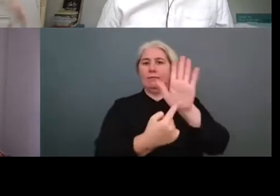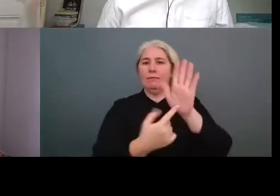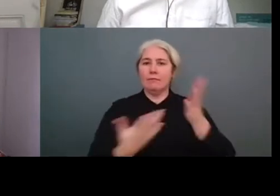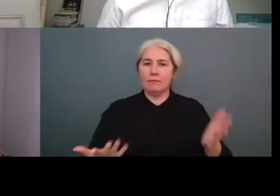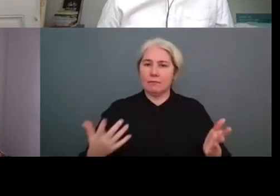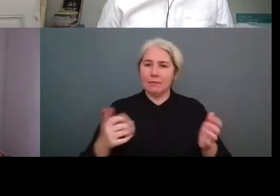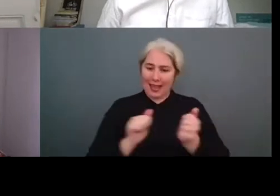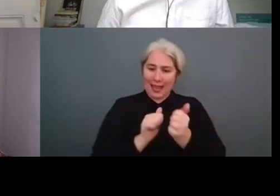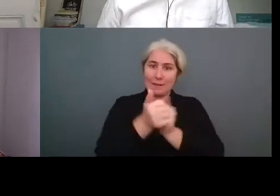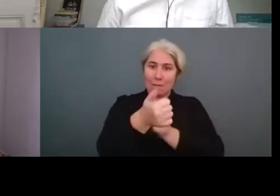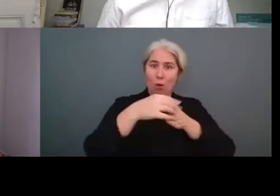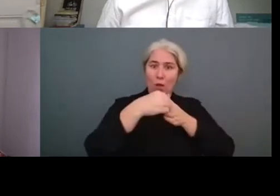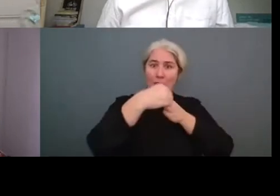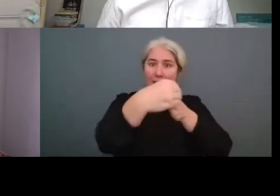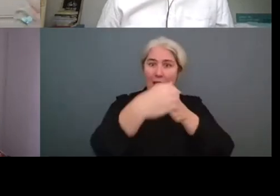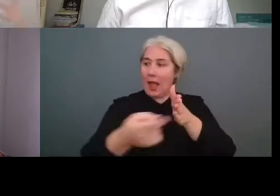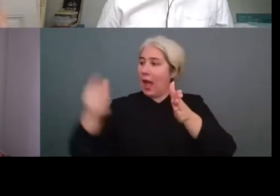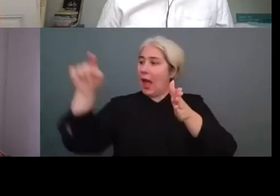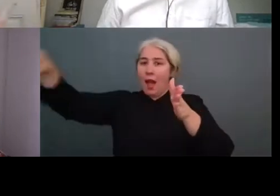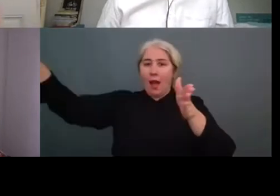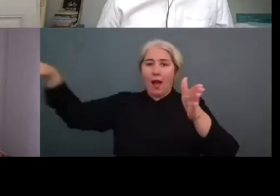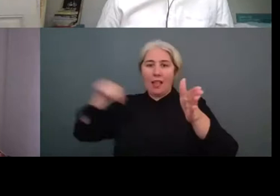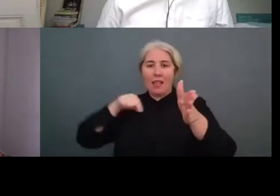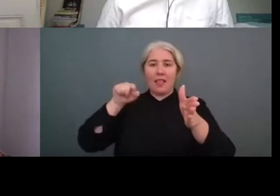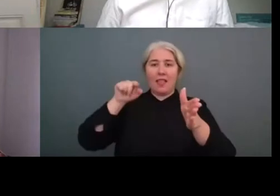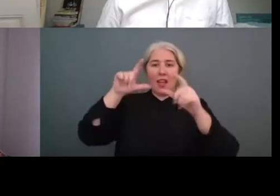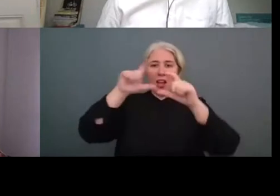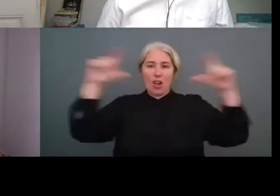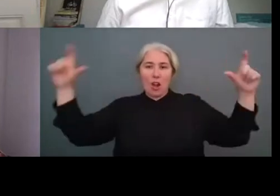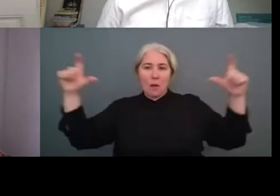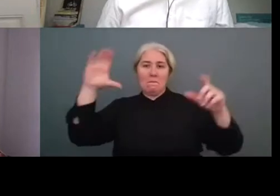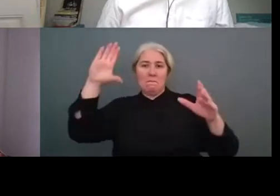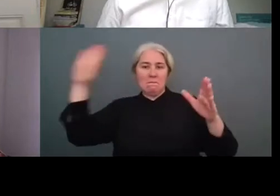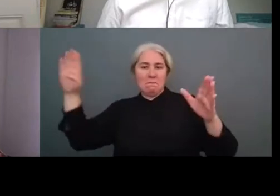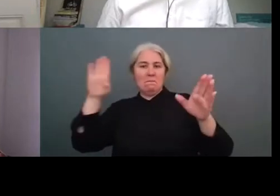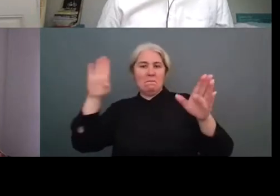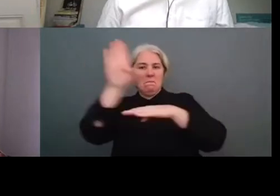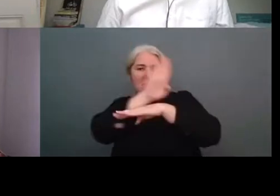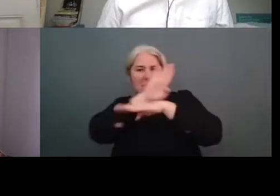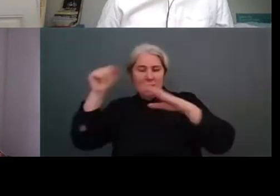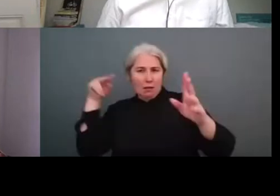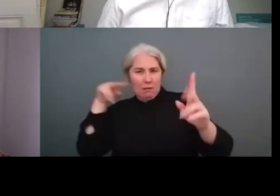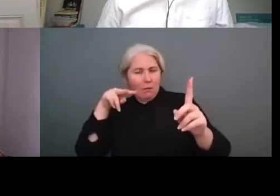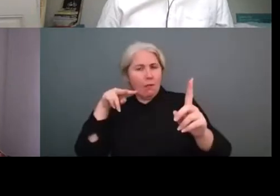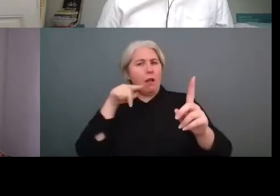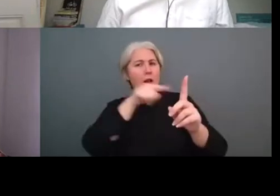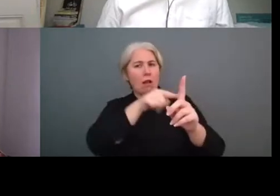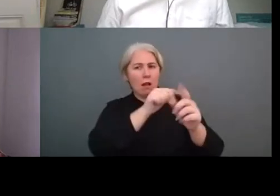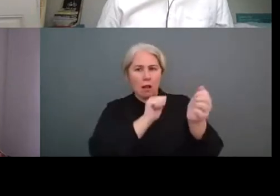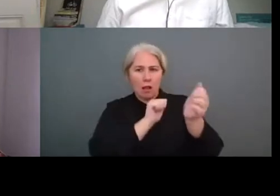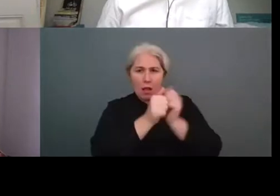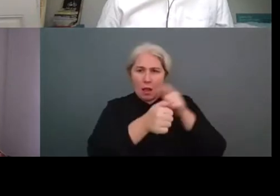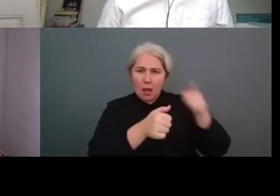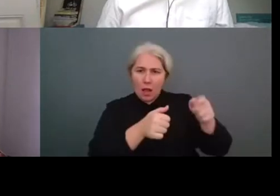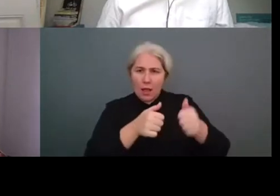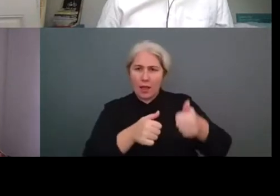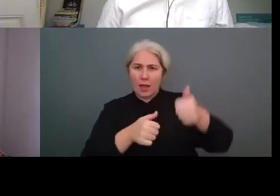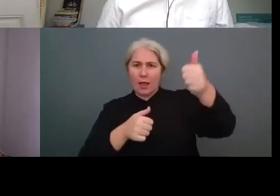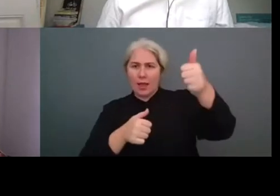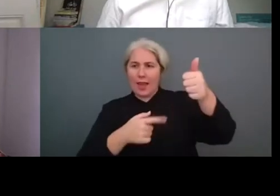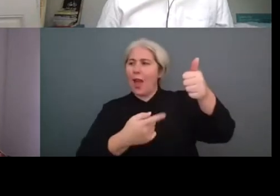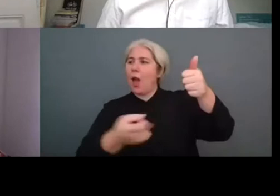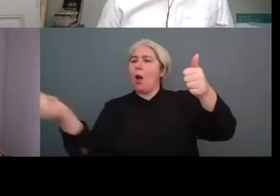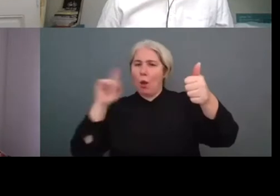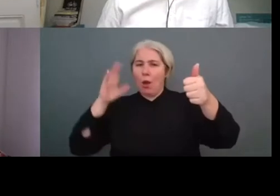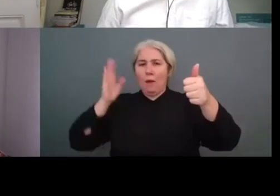for other sectors um and in this conversation on climate change we will all have to make us an effort i mean